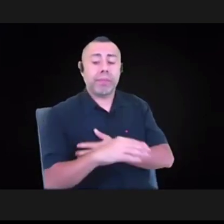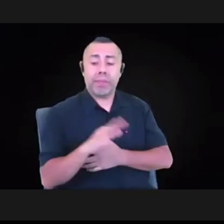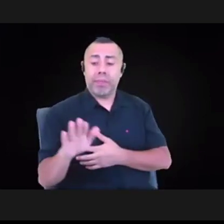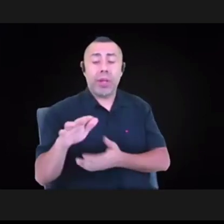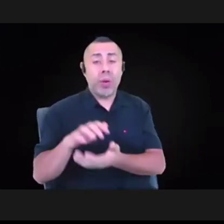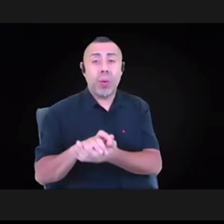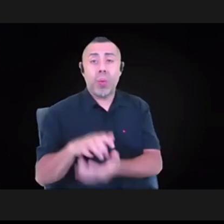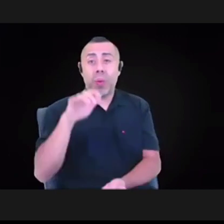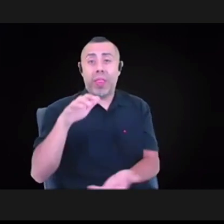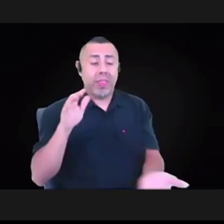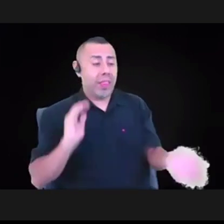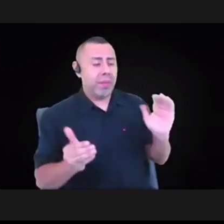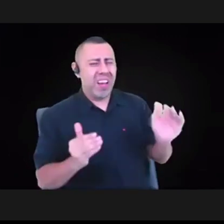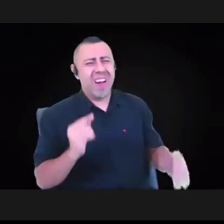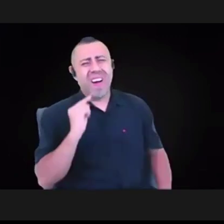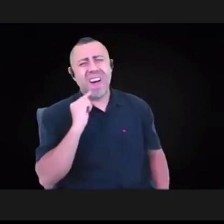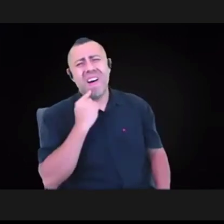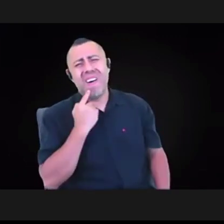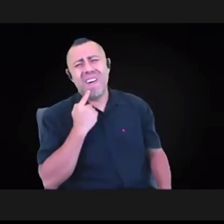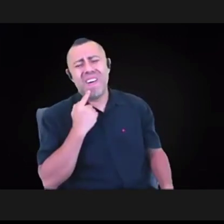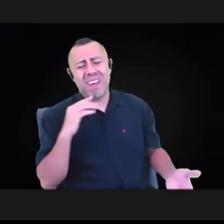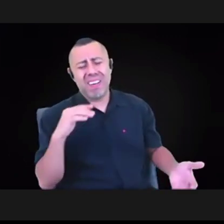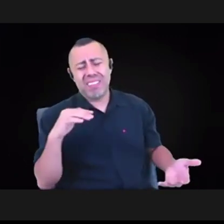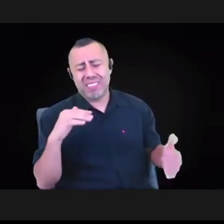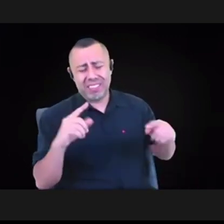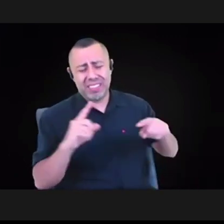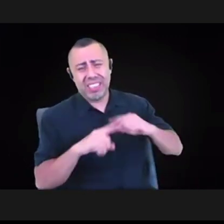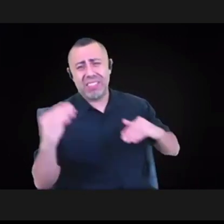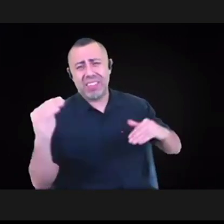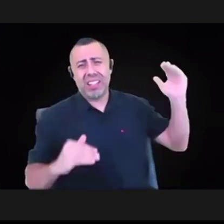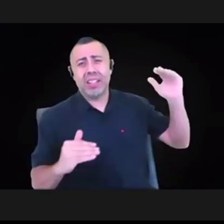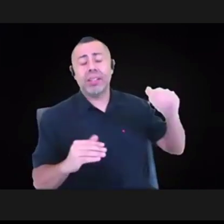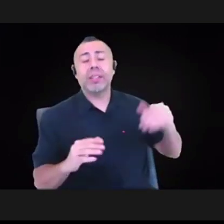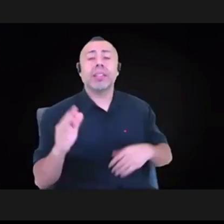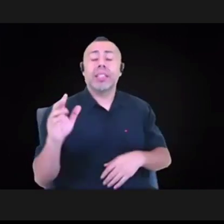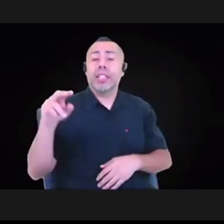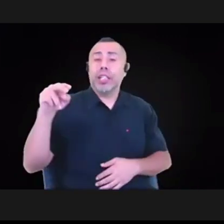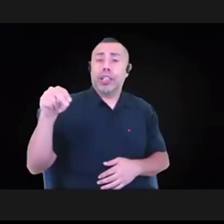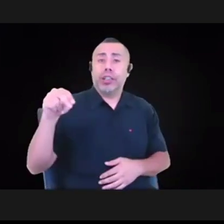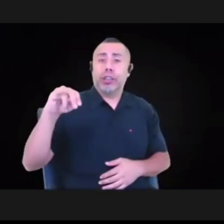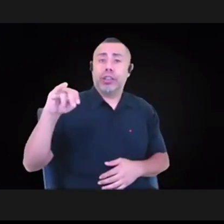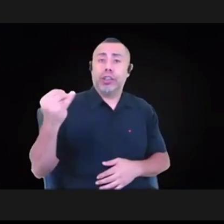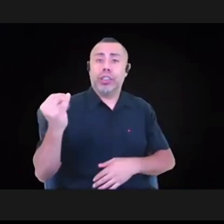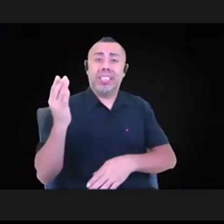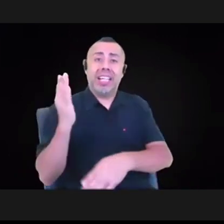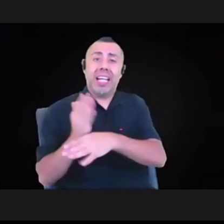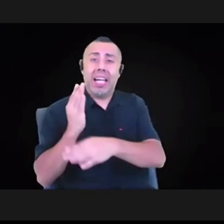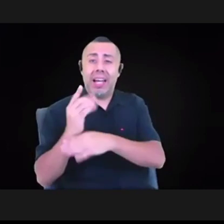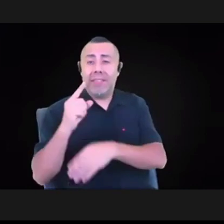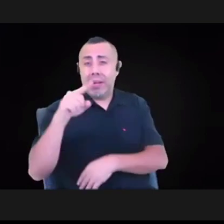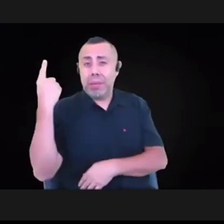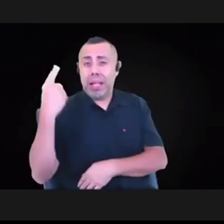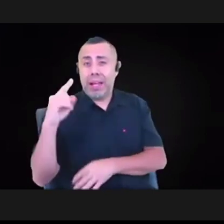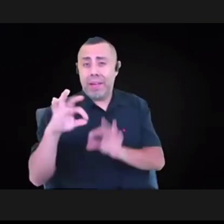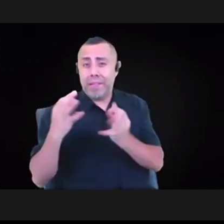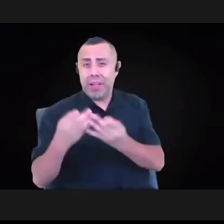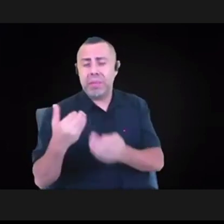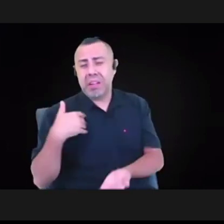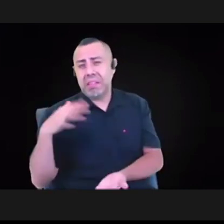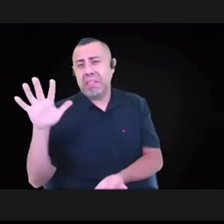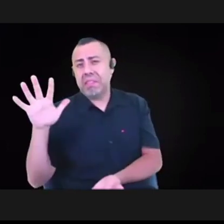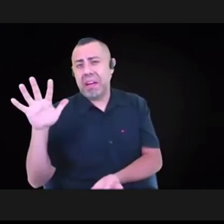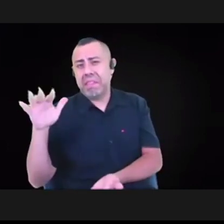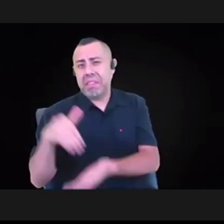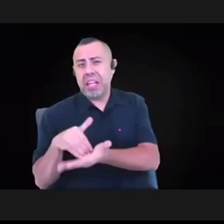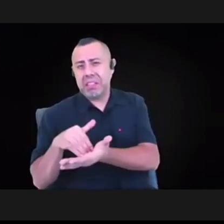family in New Jersey has a net worth of $5,000. And the average net worth of a white family in New Jersey